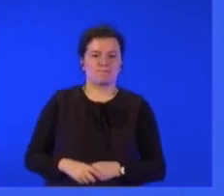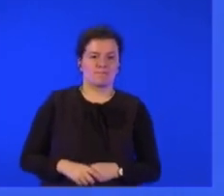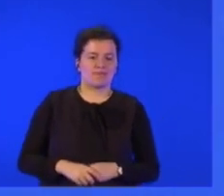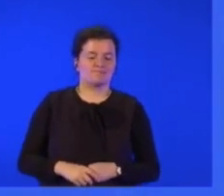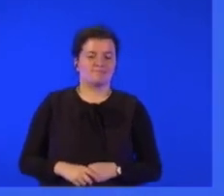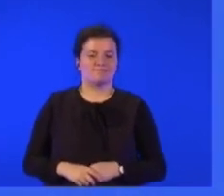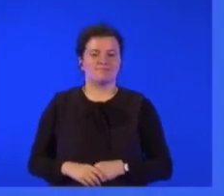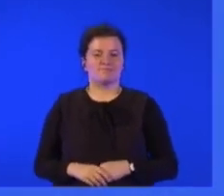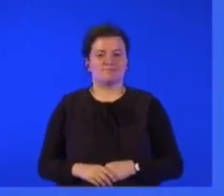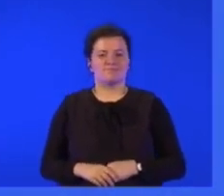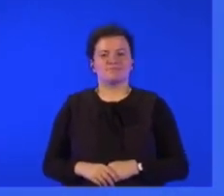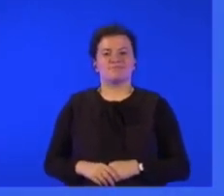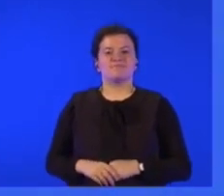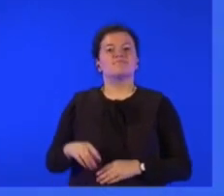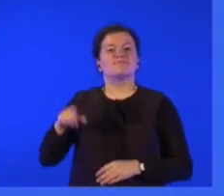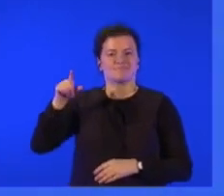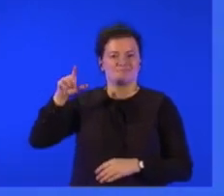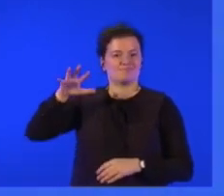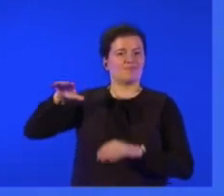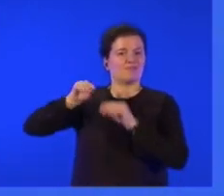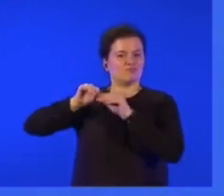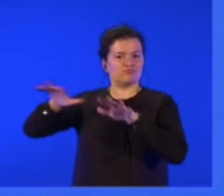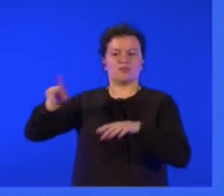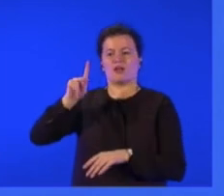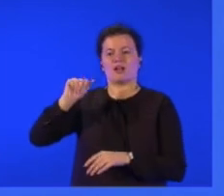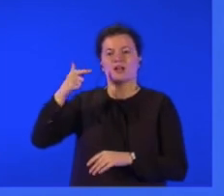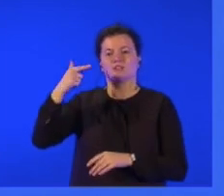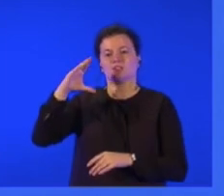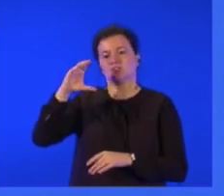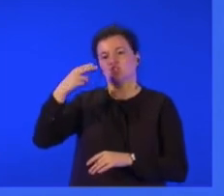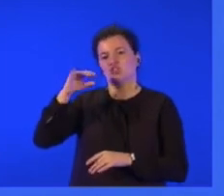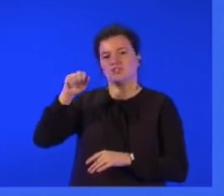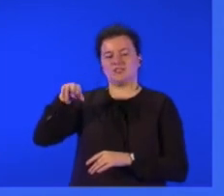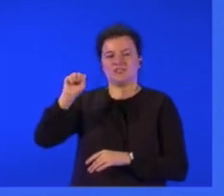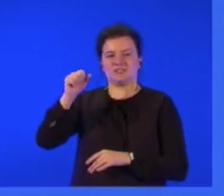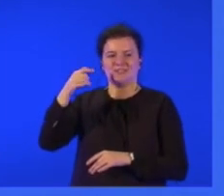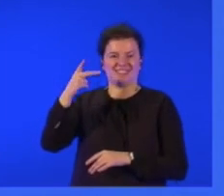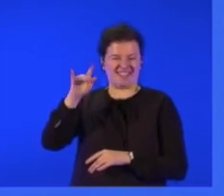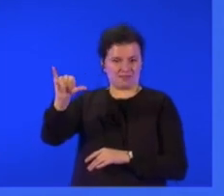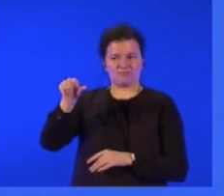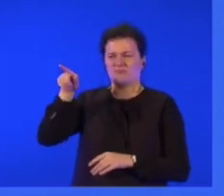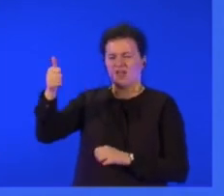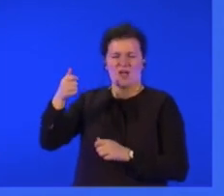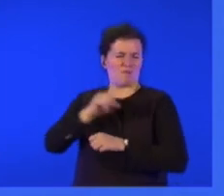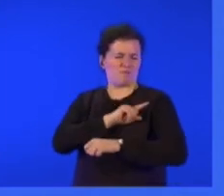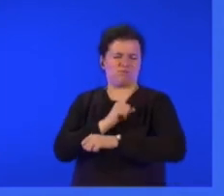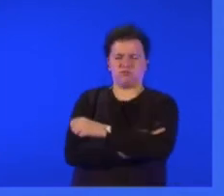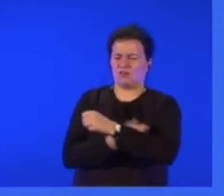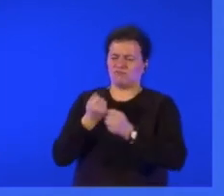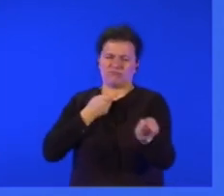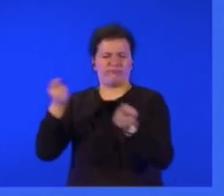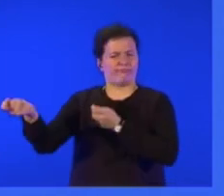party leader Kaczyński, has been enjoying total power. Let me tell you this,